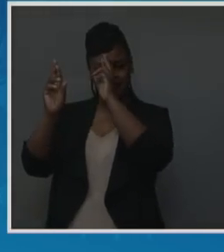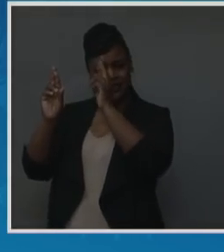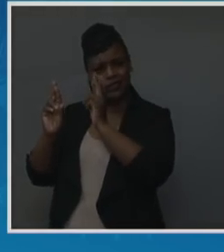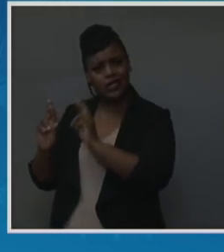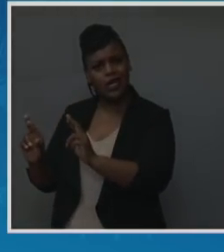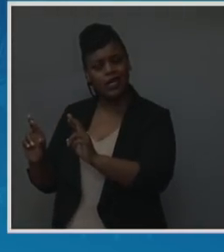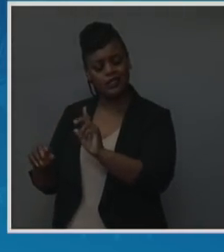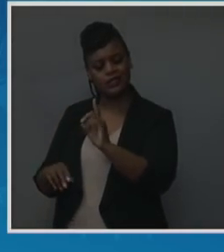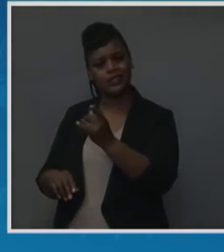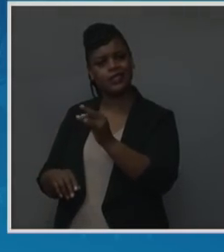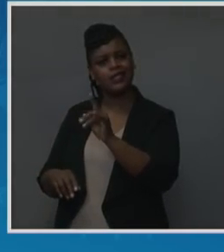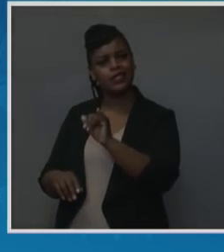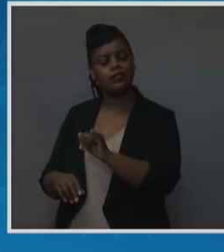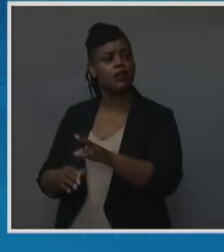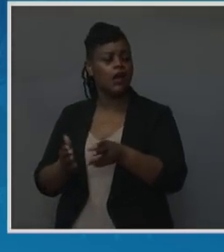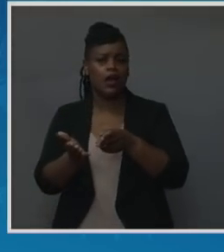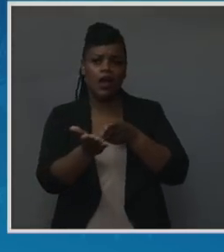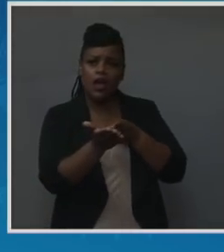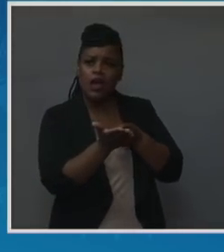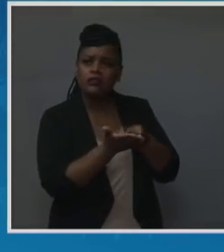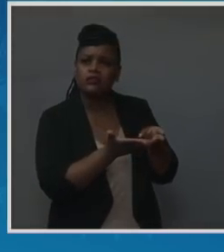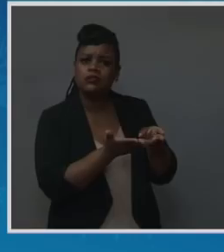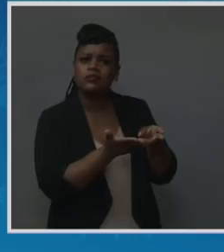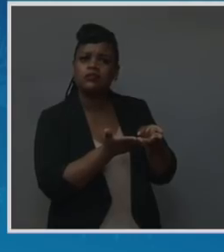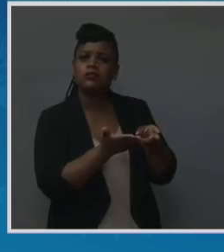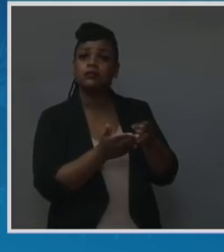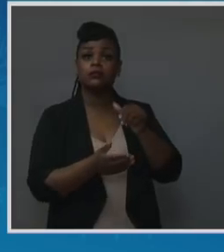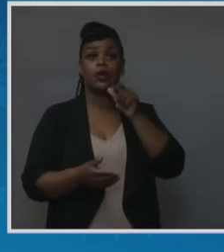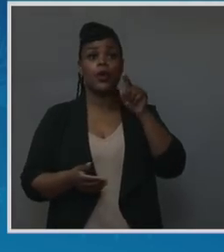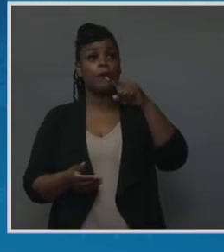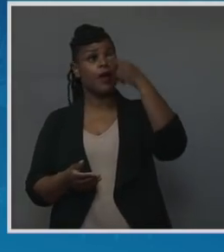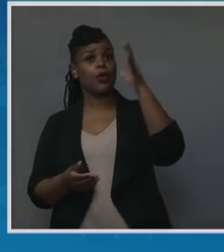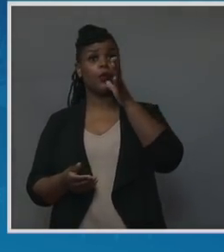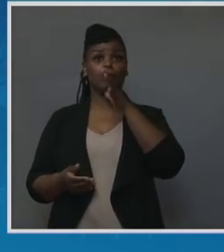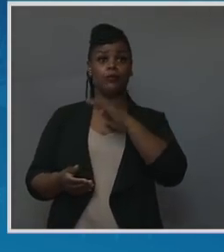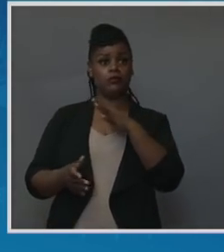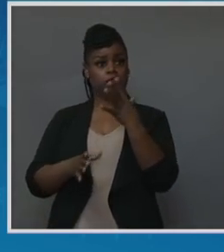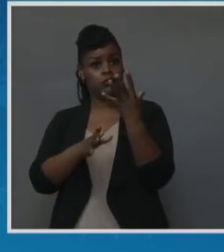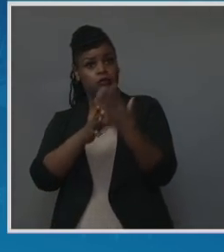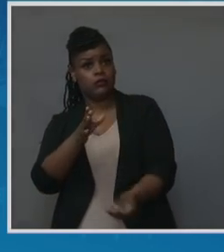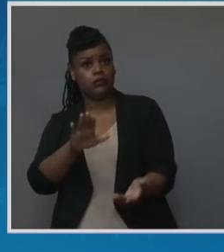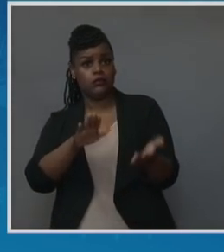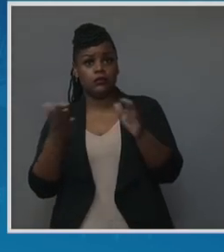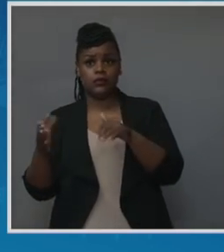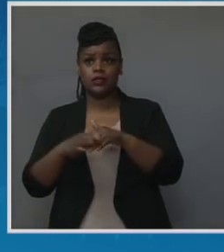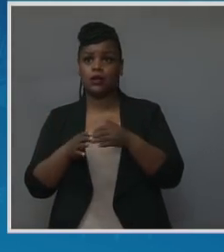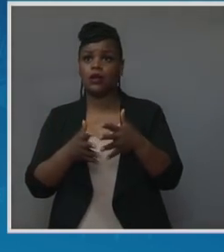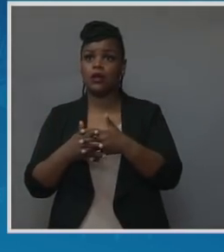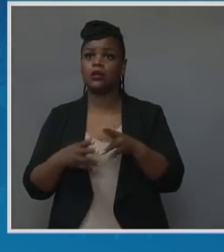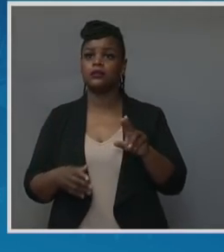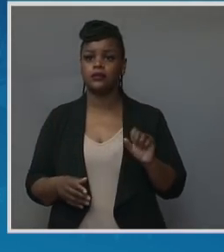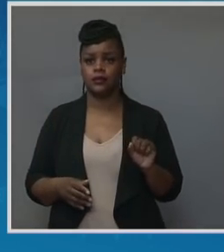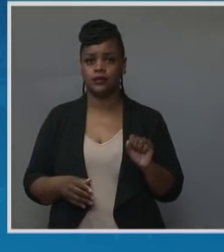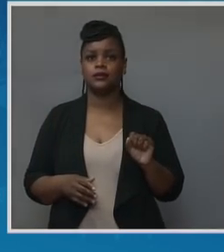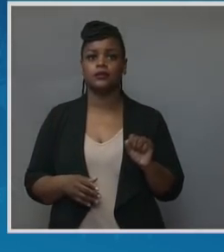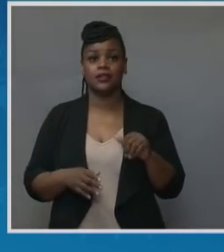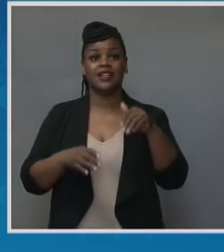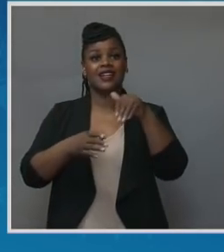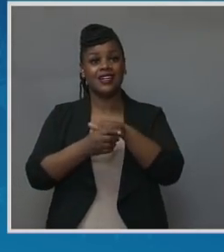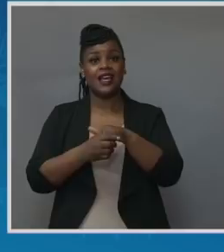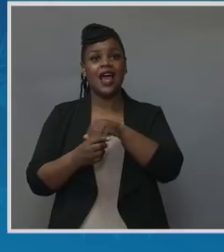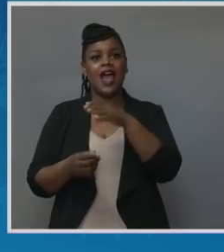kindness, and that black women are no longer dying in the United States in and after childbirth.